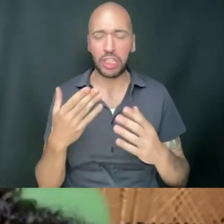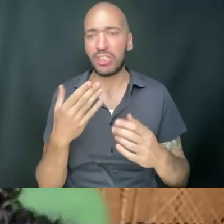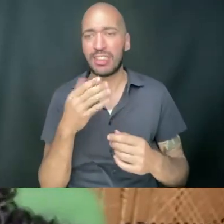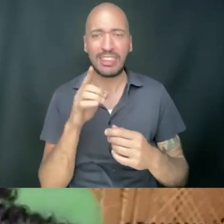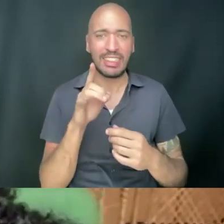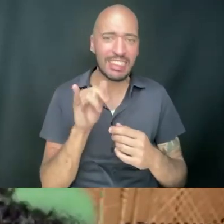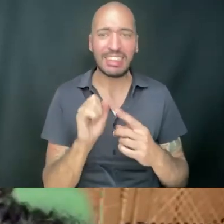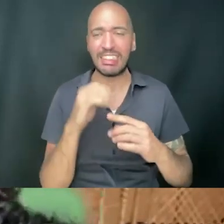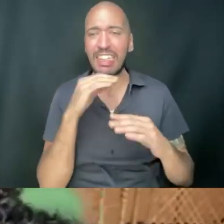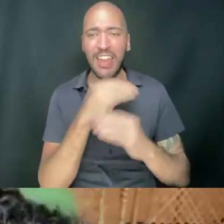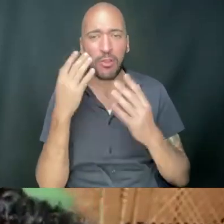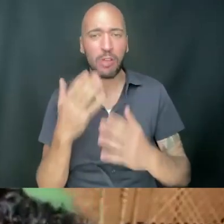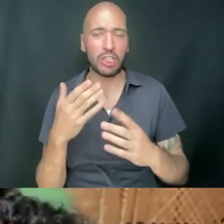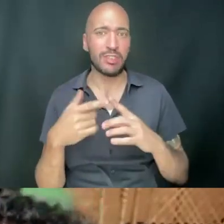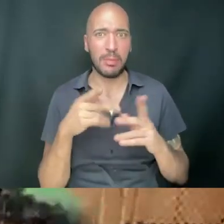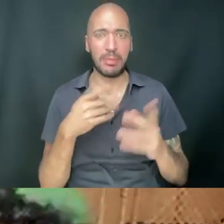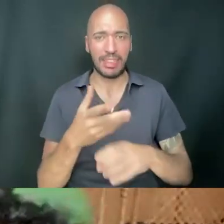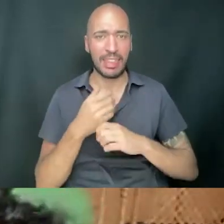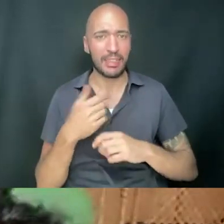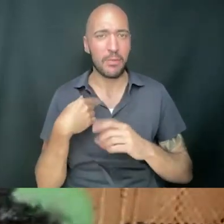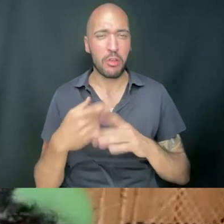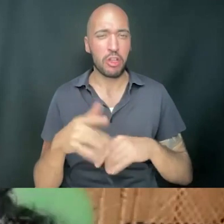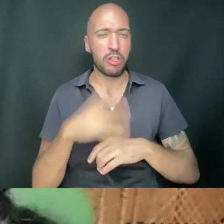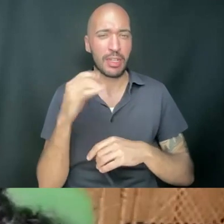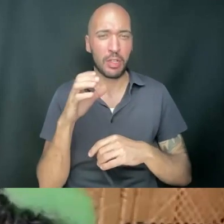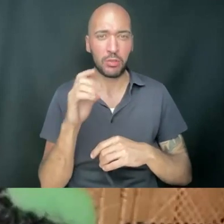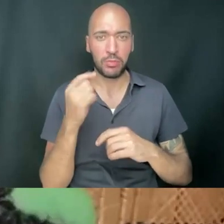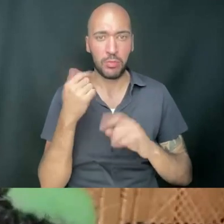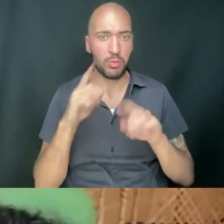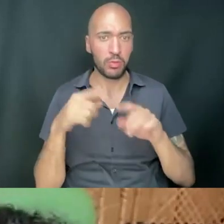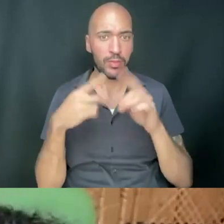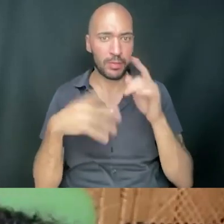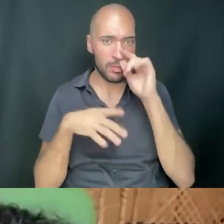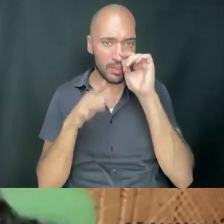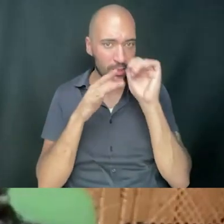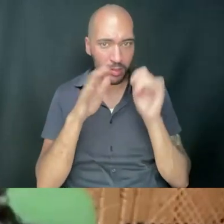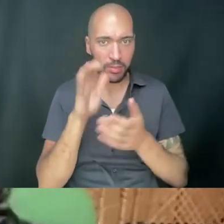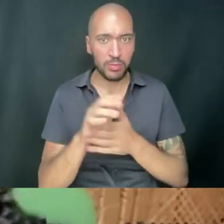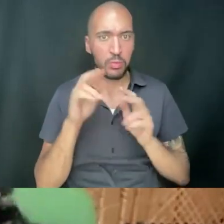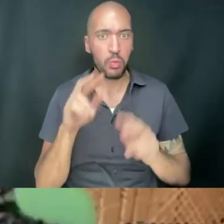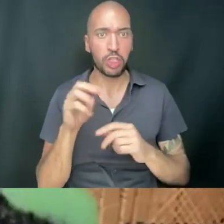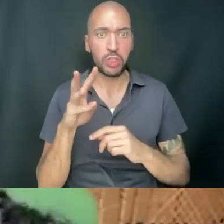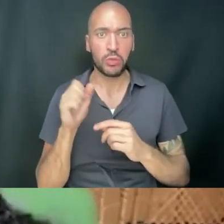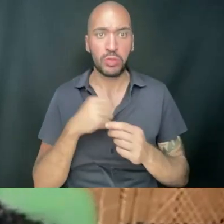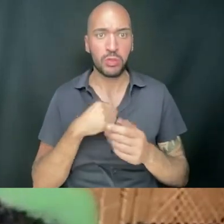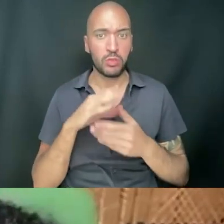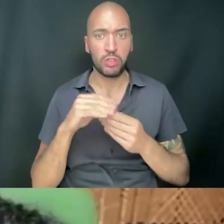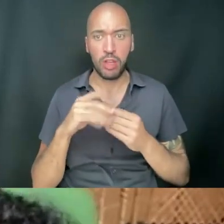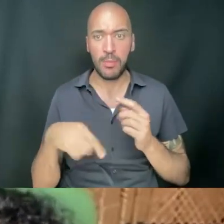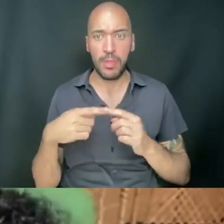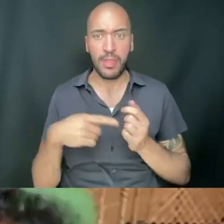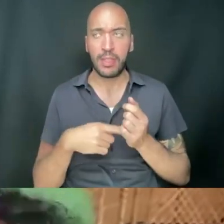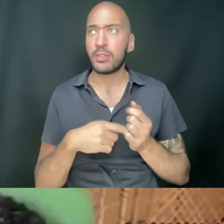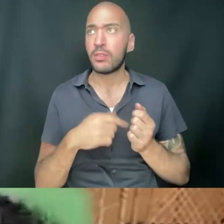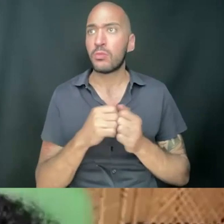For me, for me, early on in October, I remember like going to visit my mother and her husband were watching the news. And I talked about this with